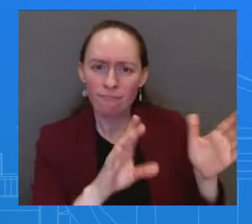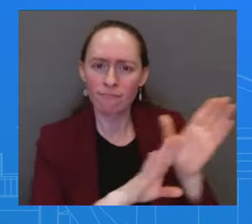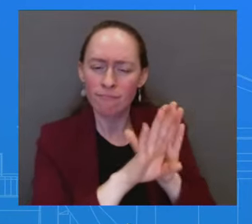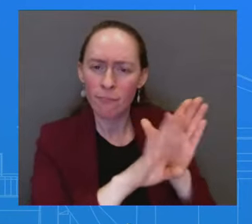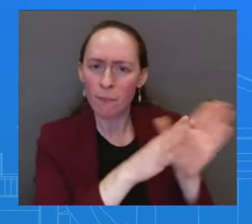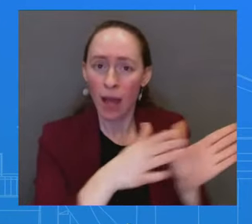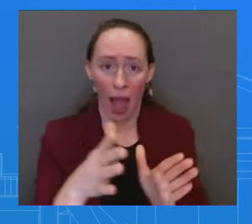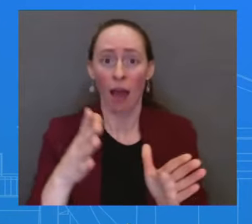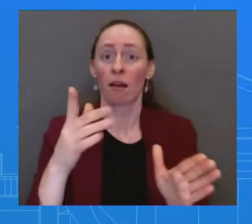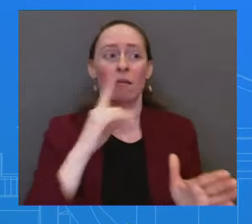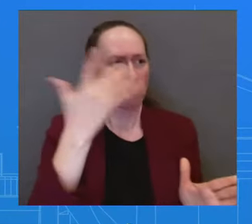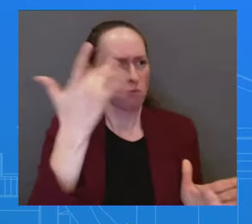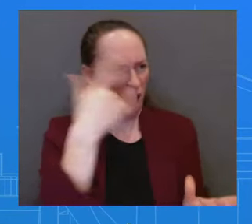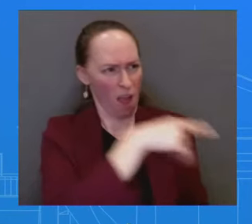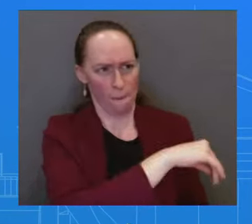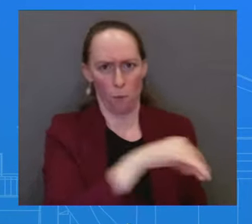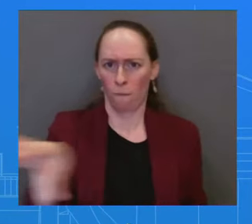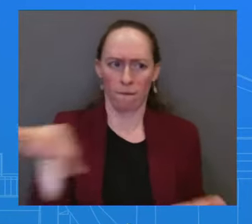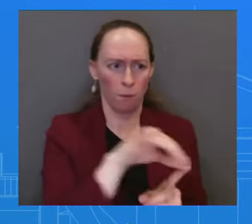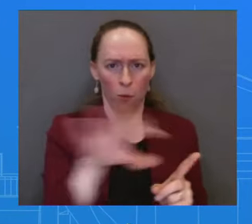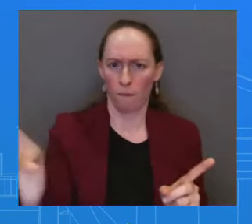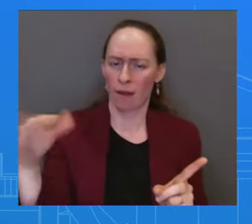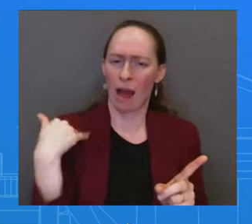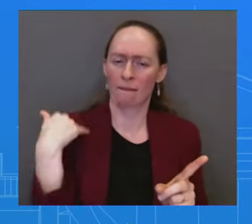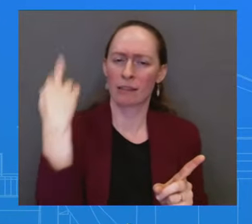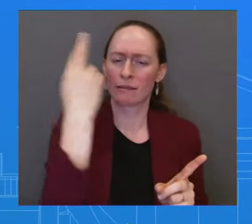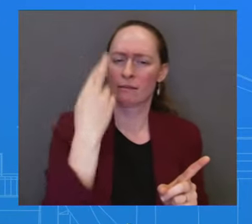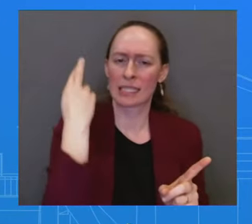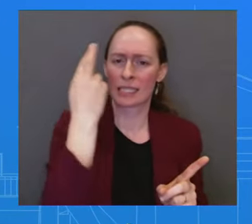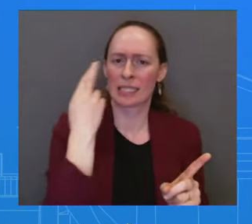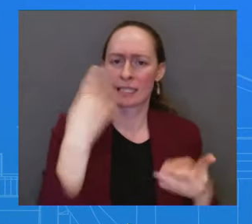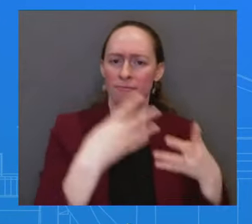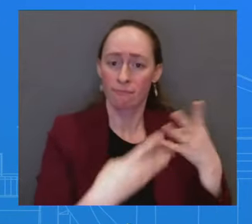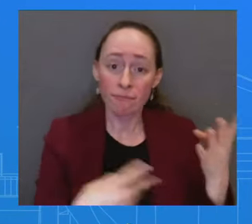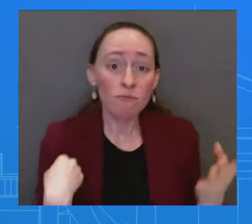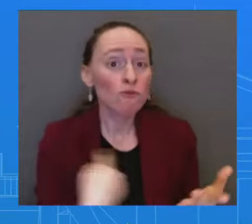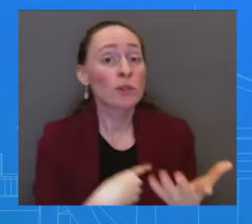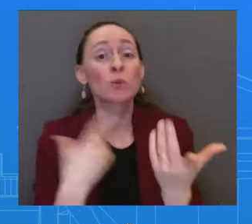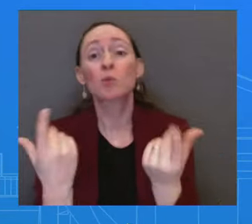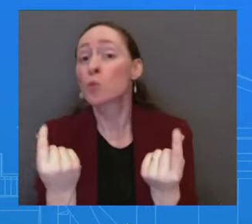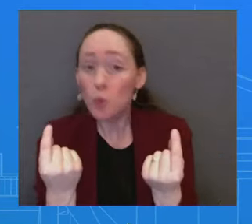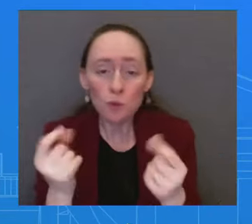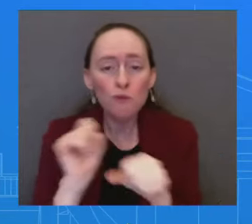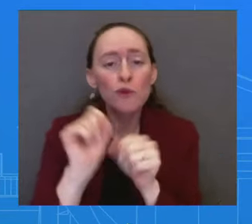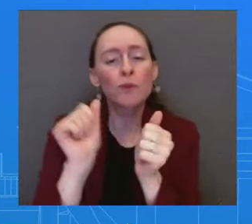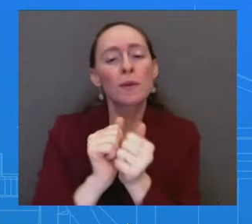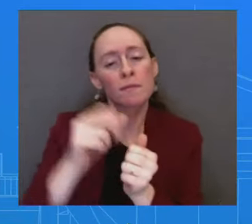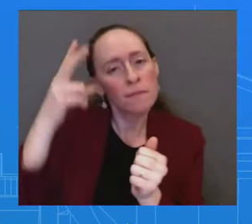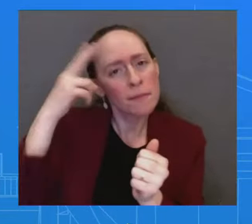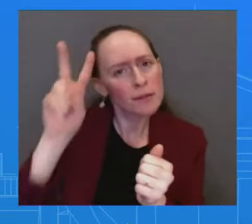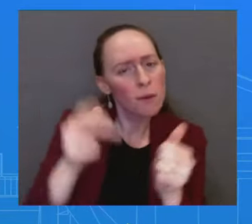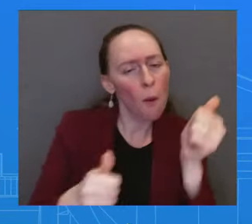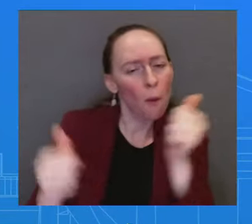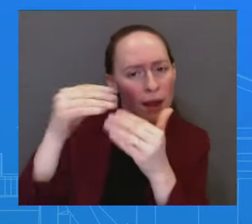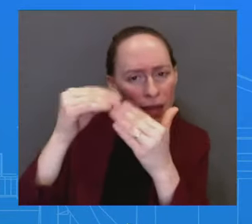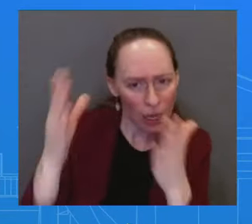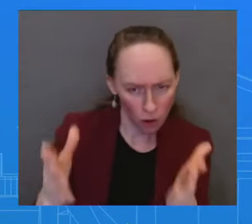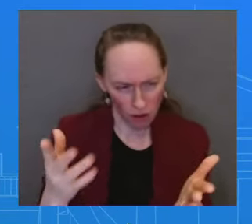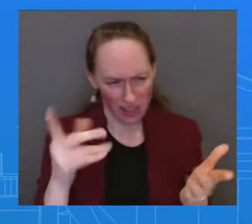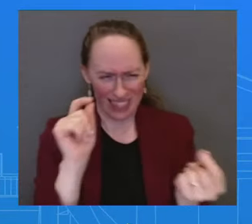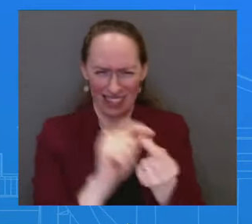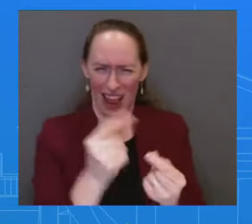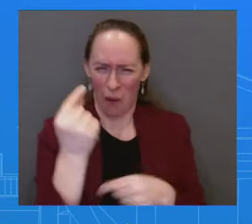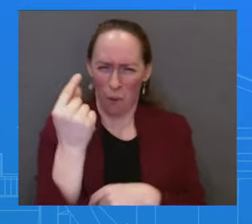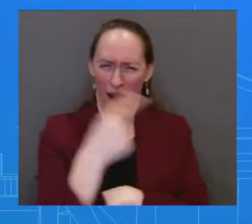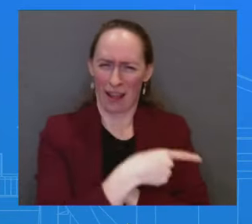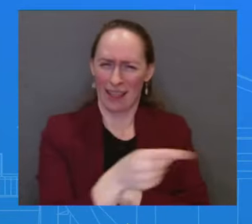as I mentioned to Peter, with Mexican officials about what they might need to help as they deal with pressure at their southern